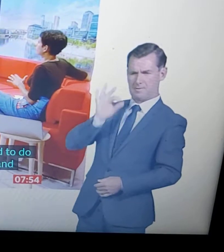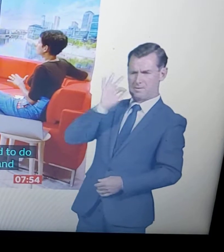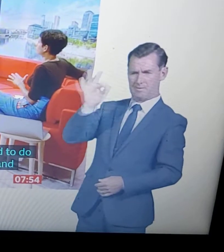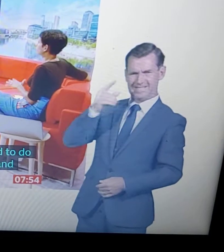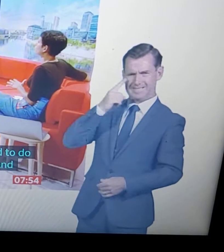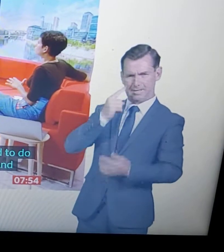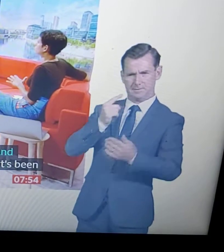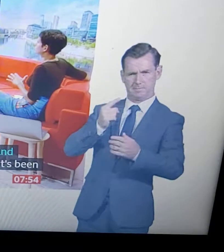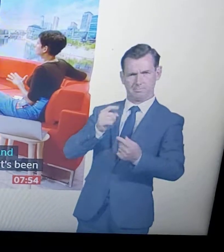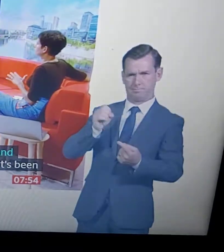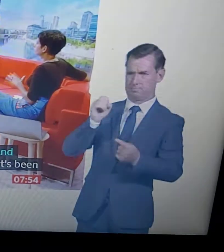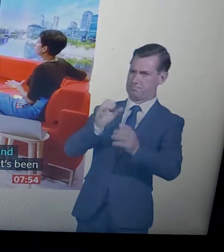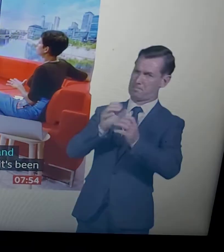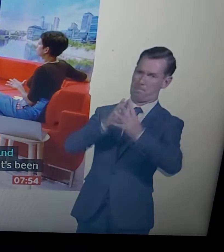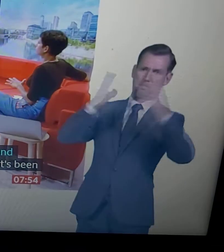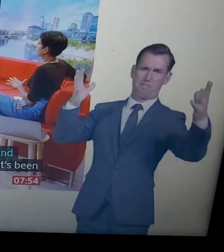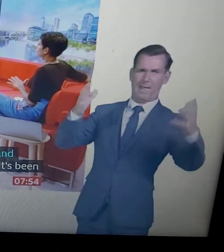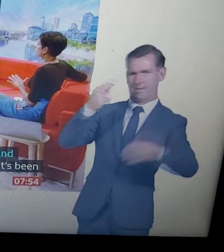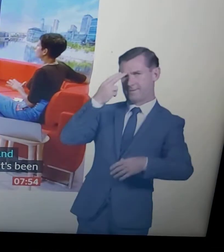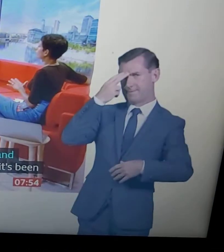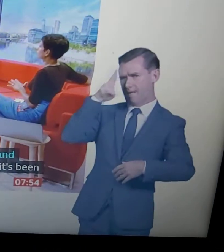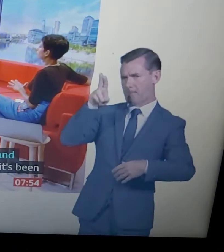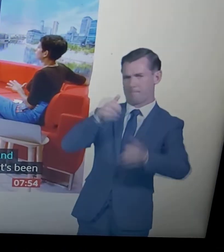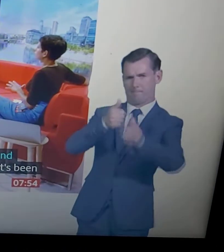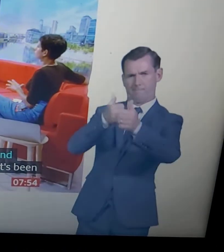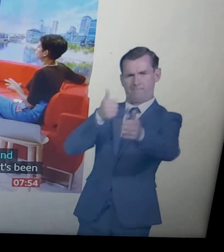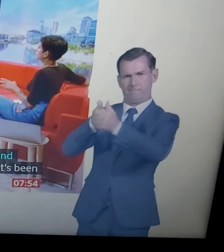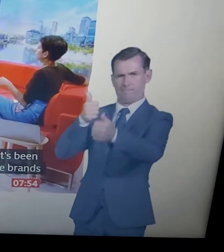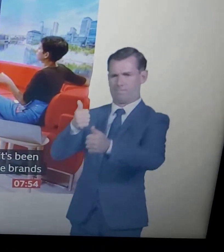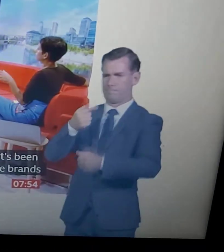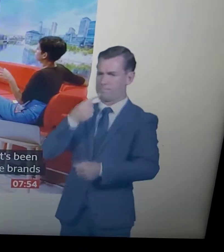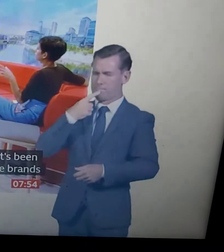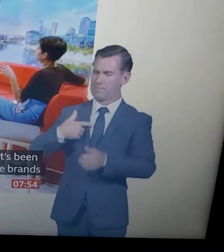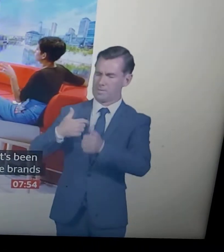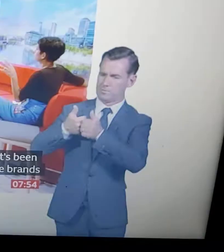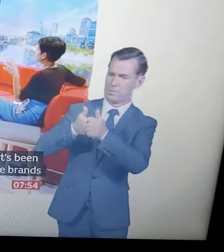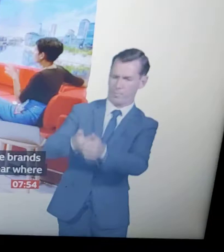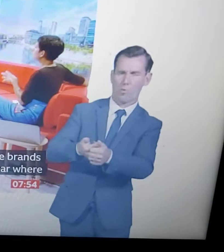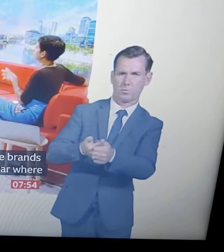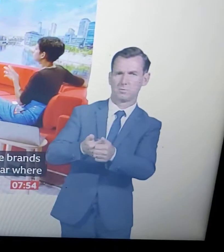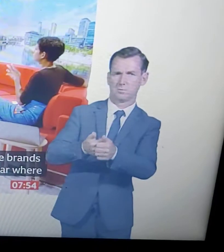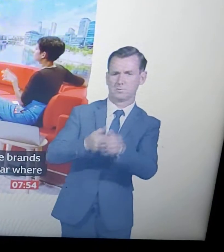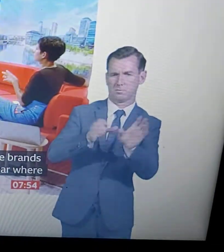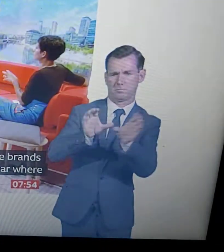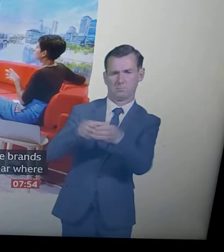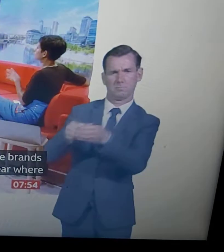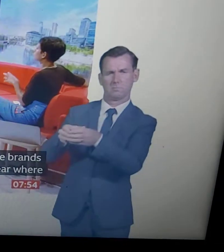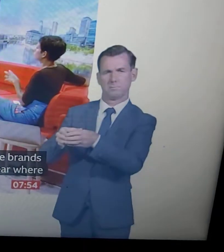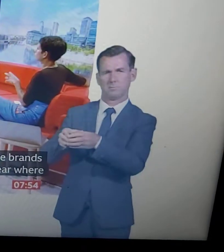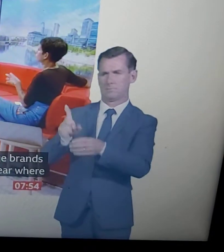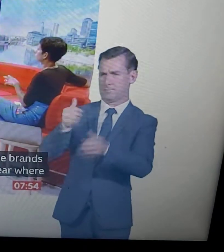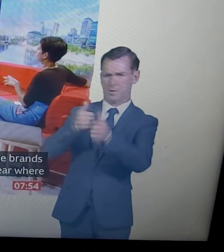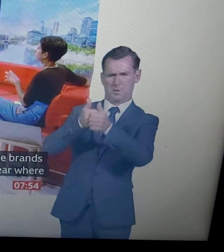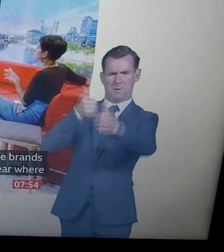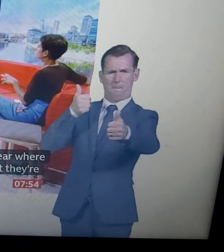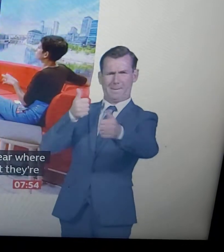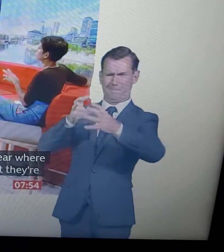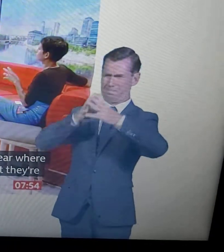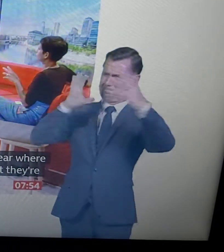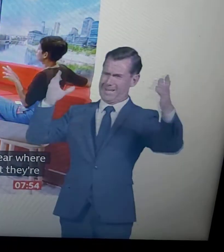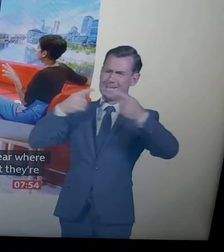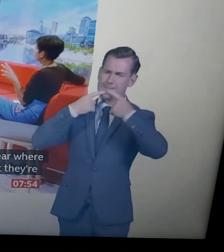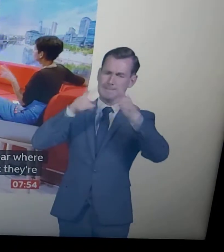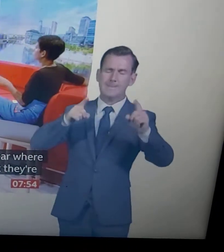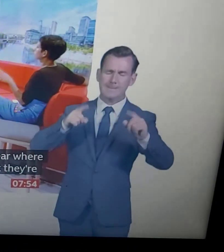their support lies and what they are going to do tackling the companies themselves, the structures of the companies, as well